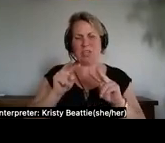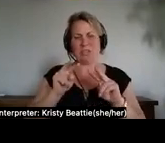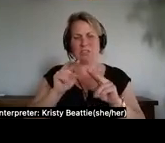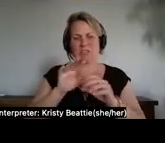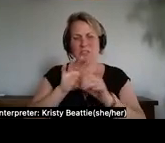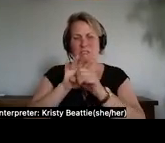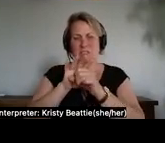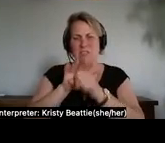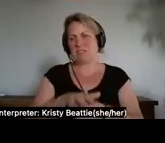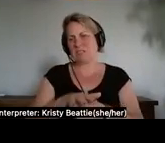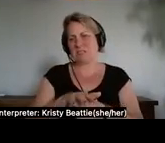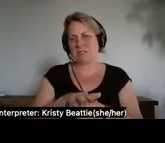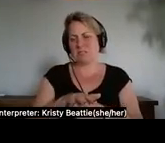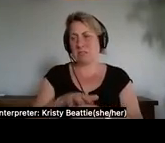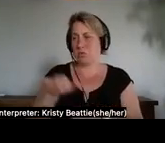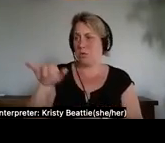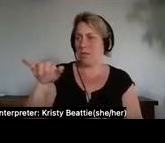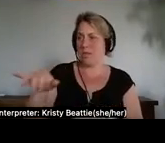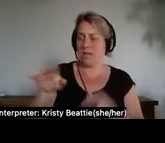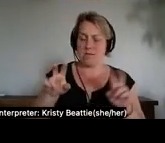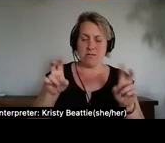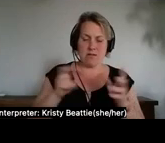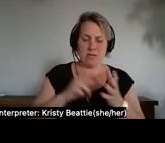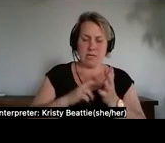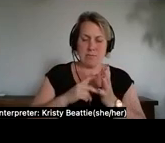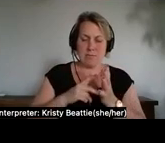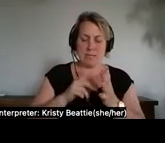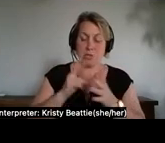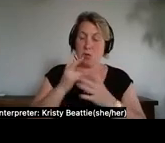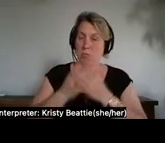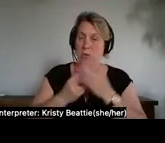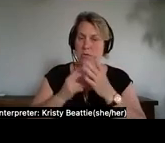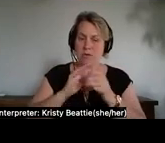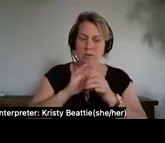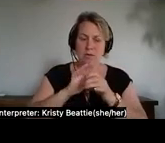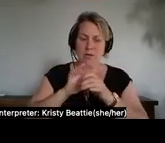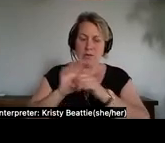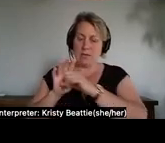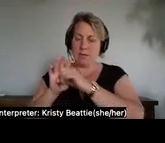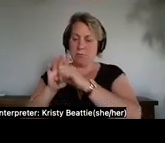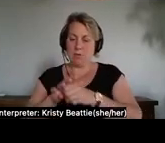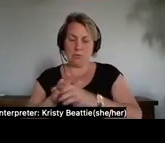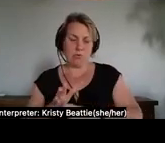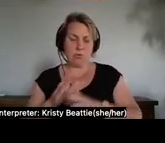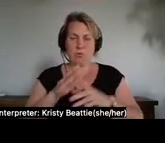and what he's saying is that both the oppressor and the oppressed are stuck in this value system